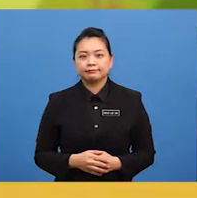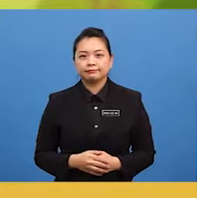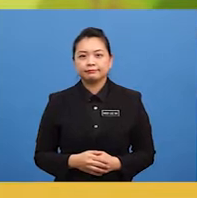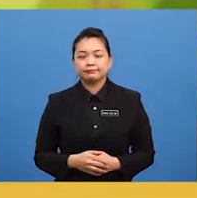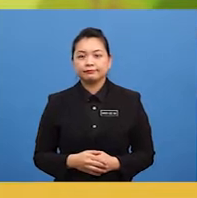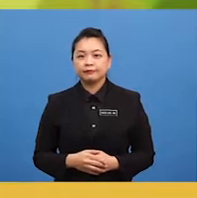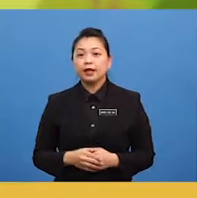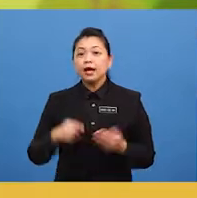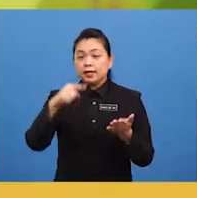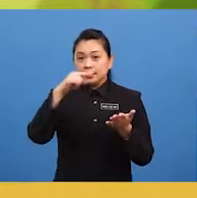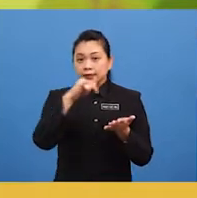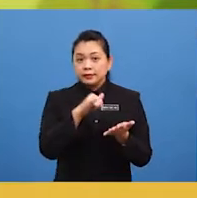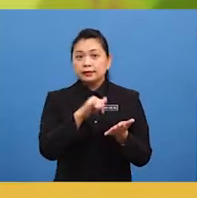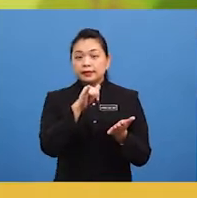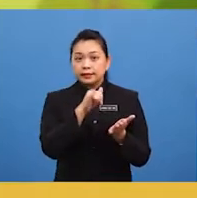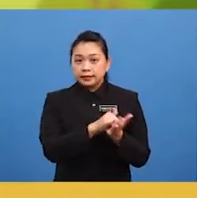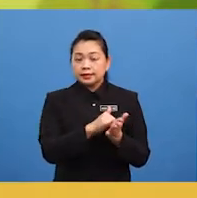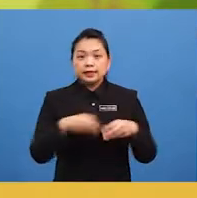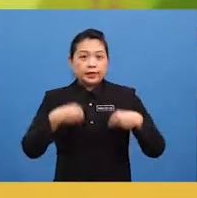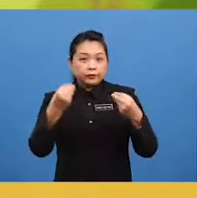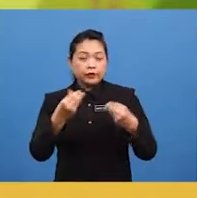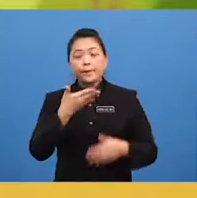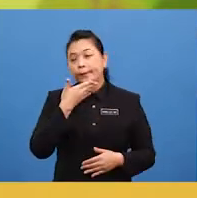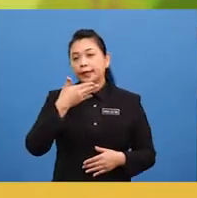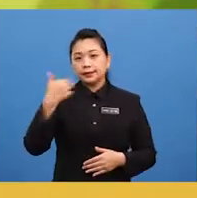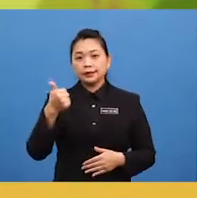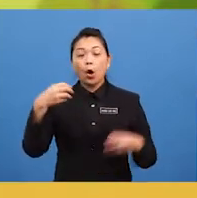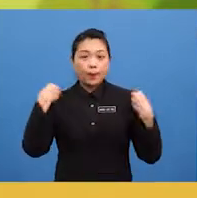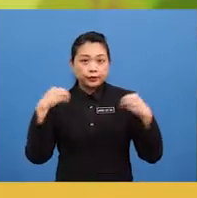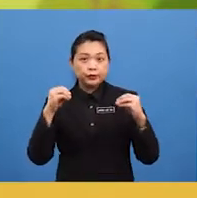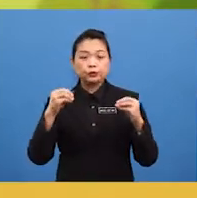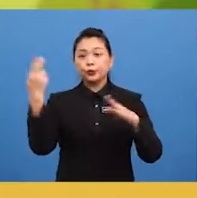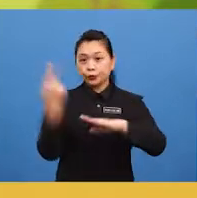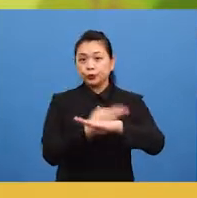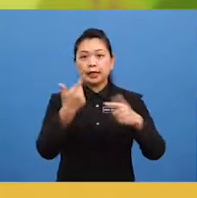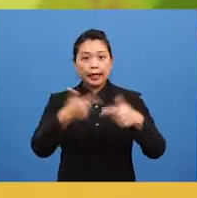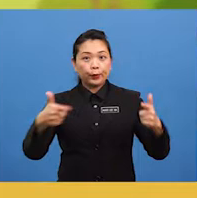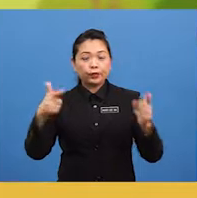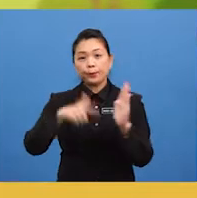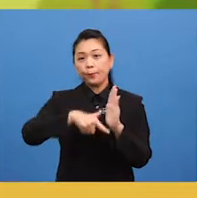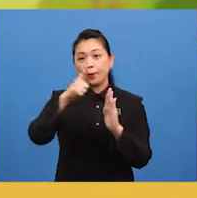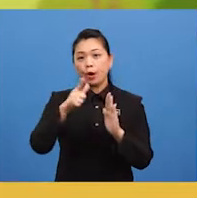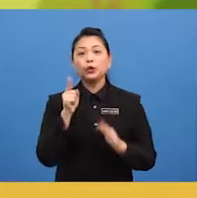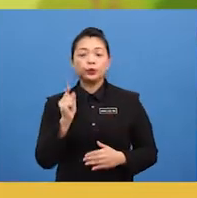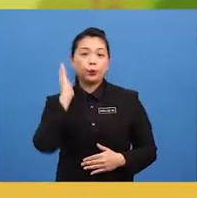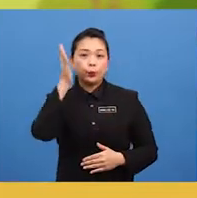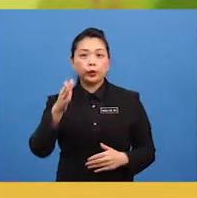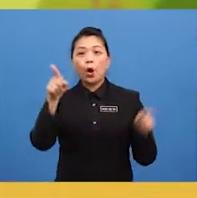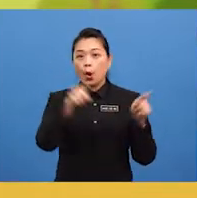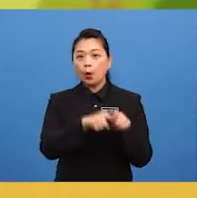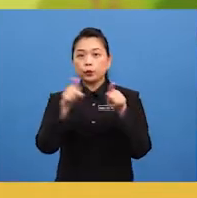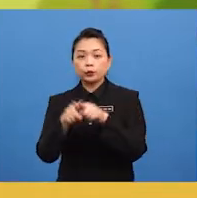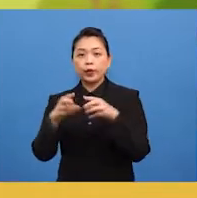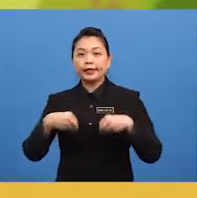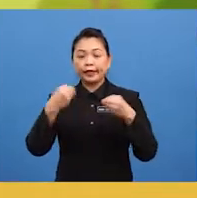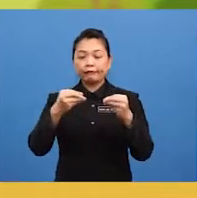this gives you better opportunity to use the language more you will also